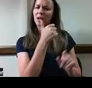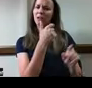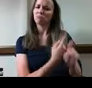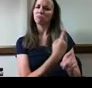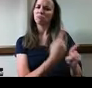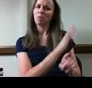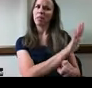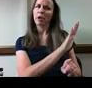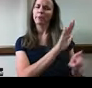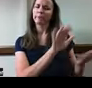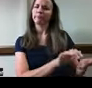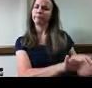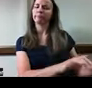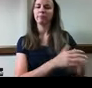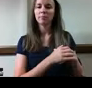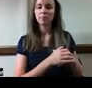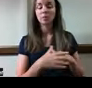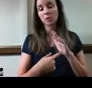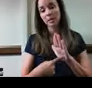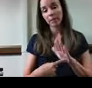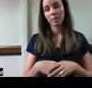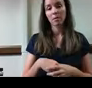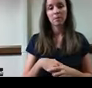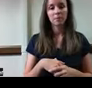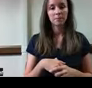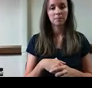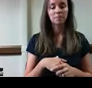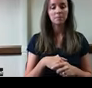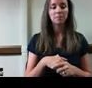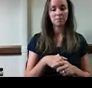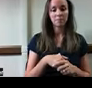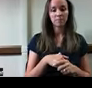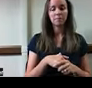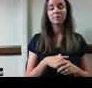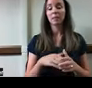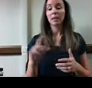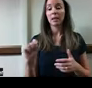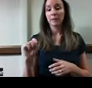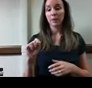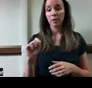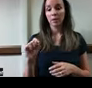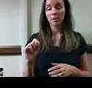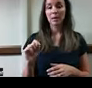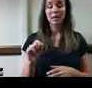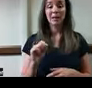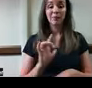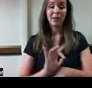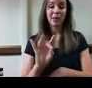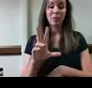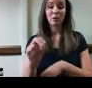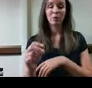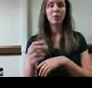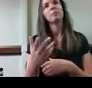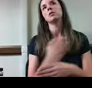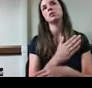triggering of these devices. For instance, let's say there's a bathroom door sensor. At 8.30 in the morning, between